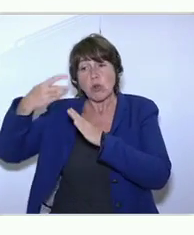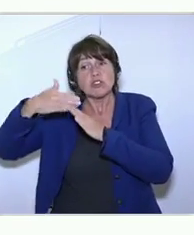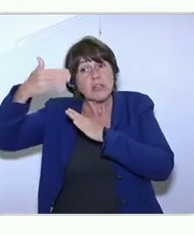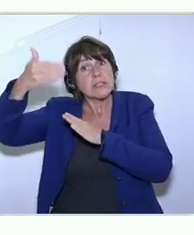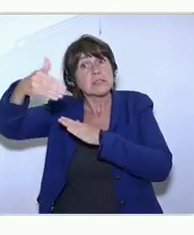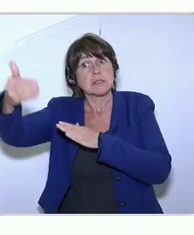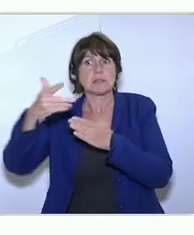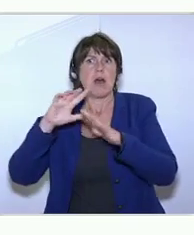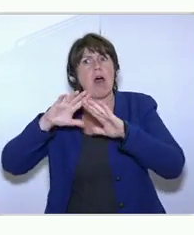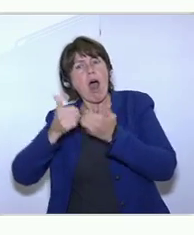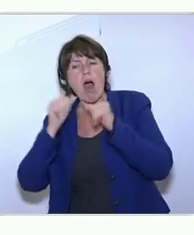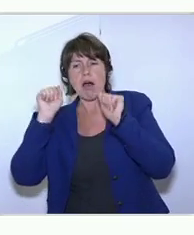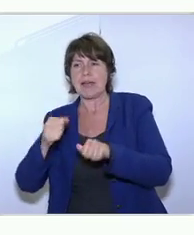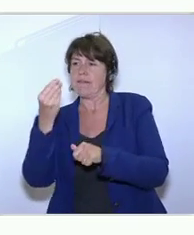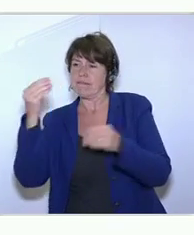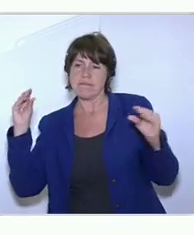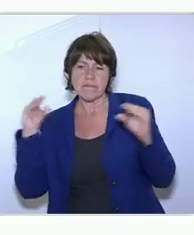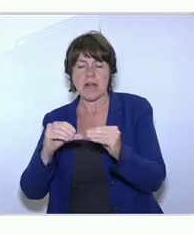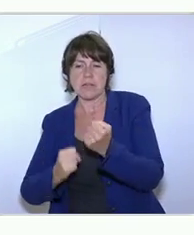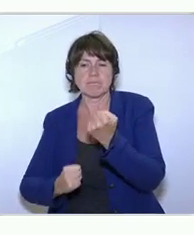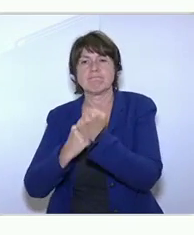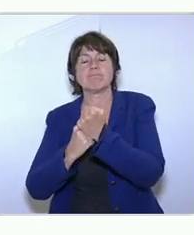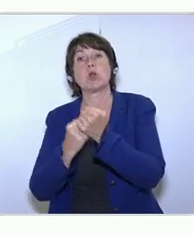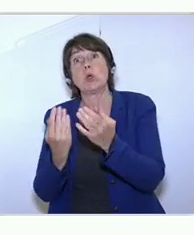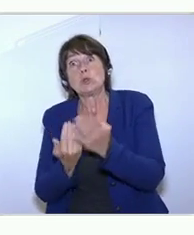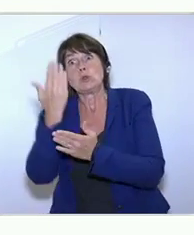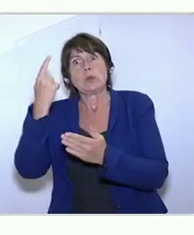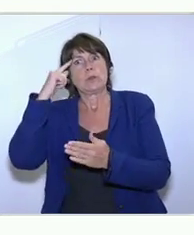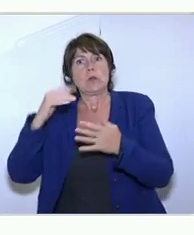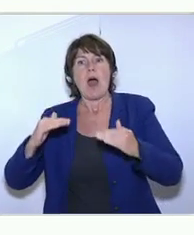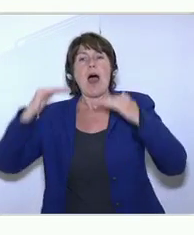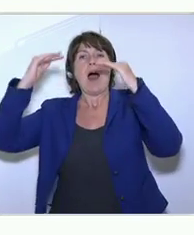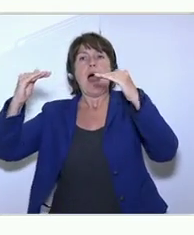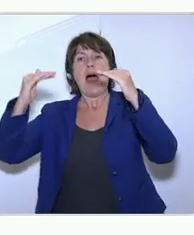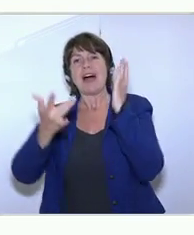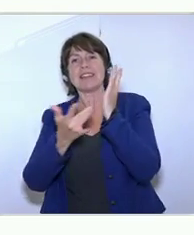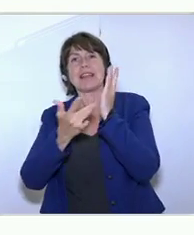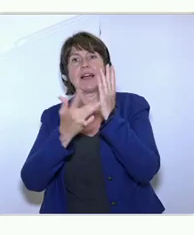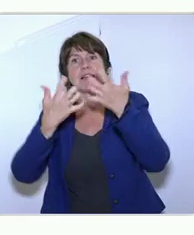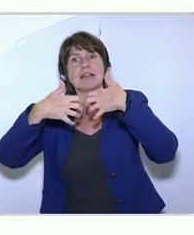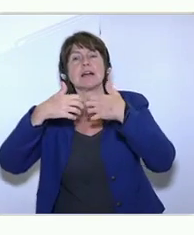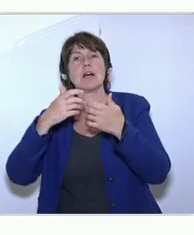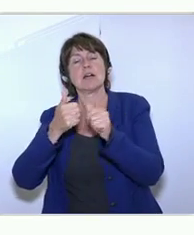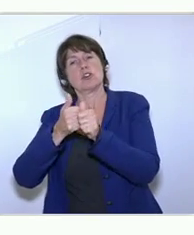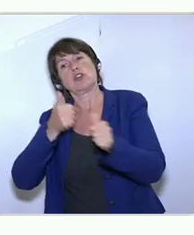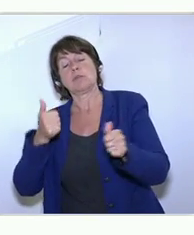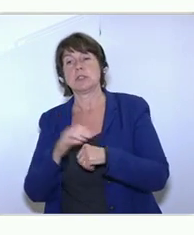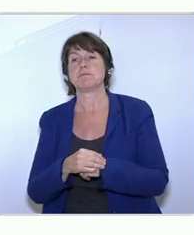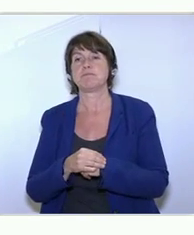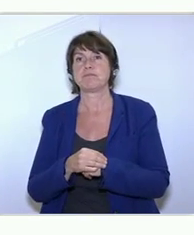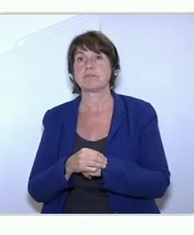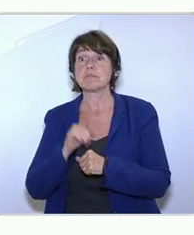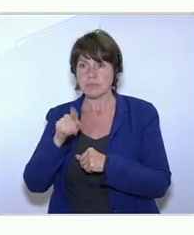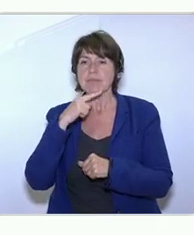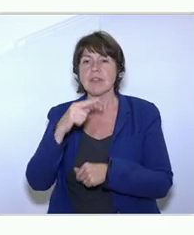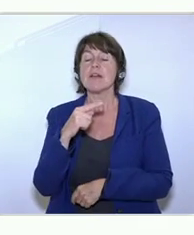high-tech companies? Thank you. Thank you. I think this is a great question. And actually the wording is very important. So you use the